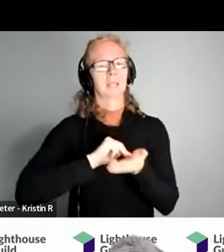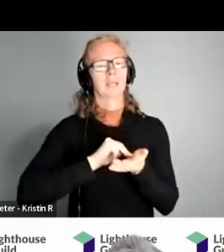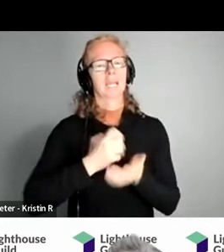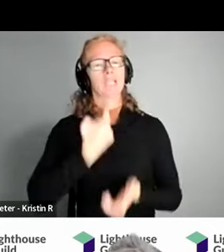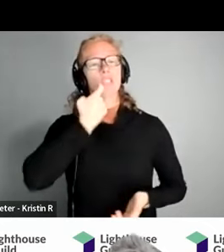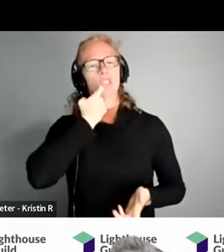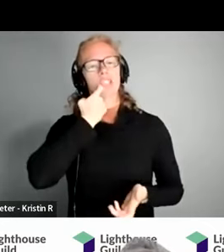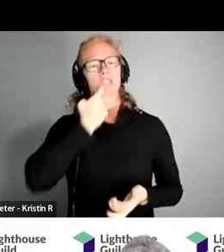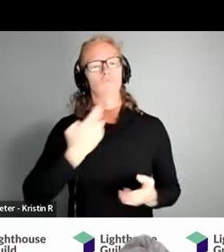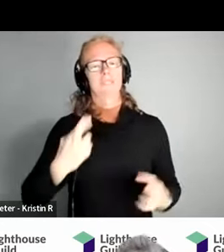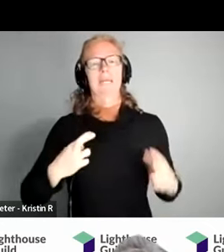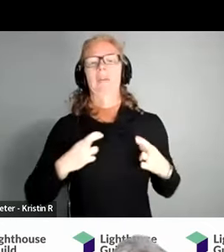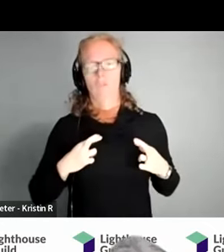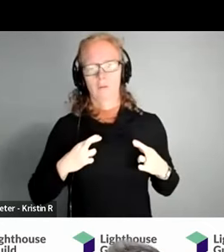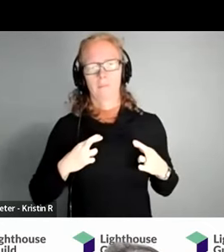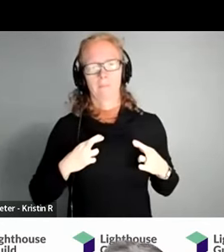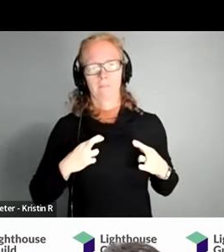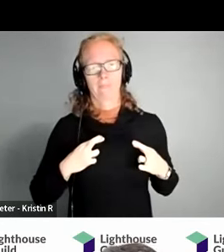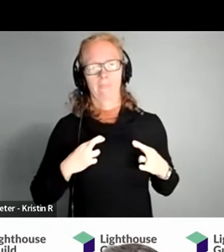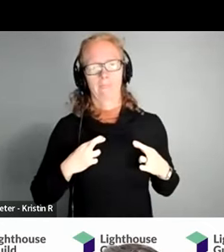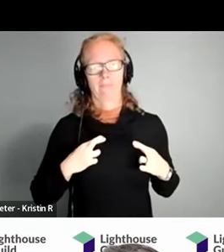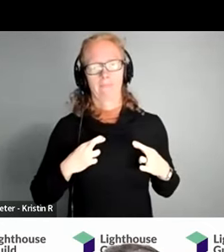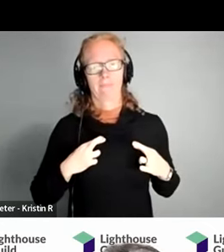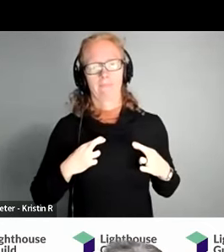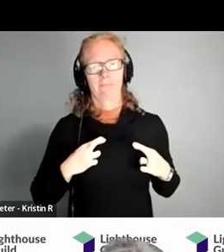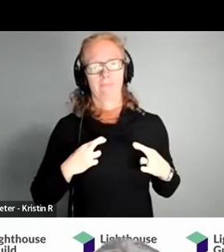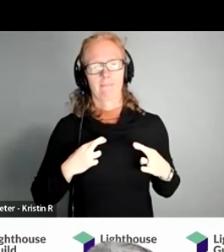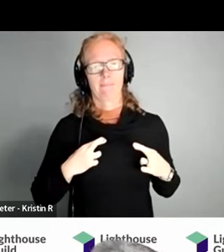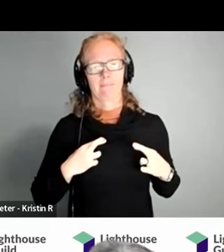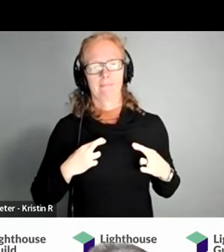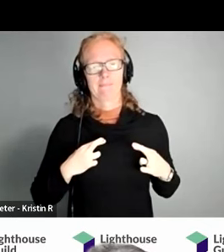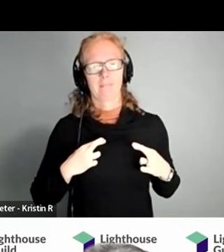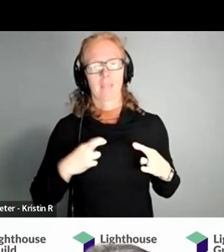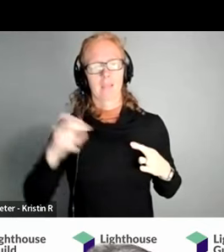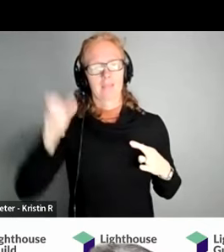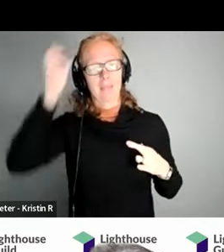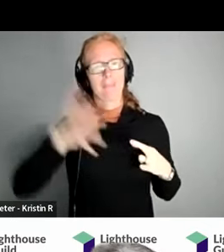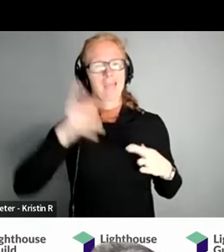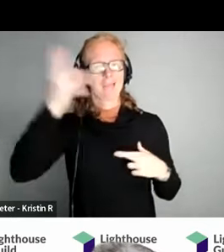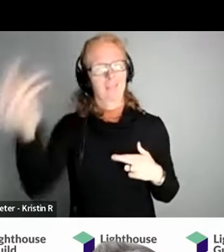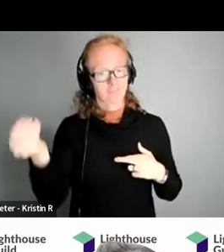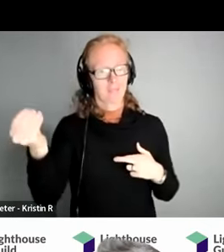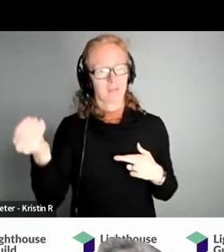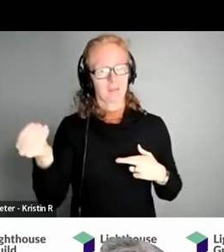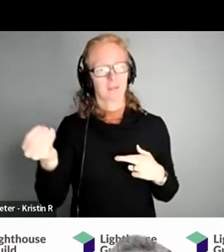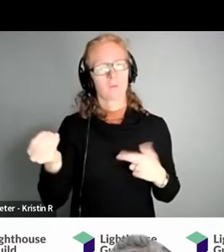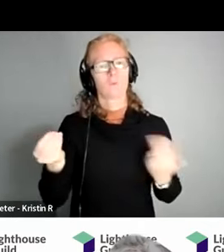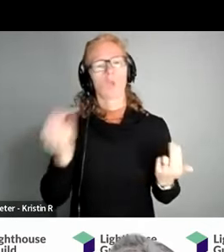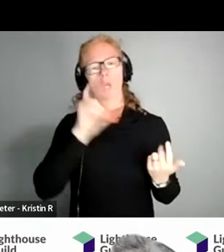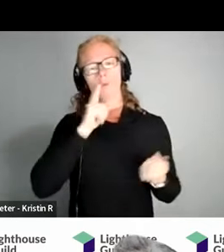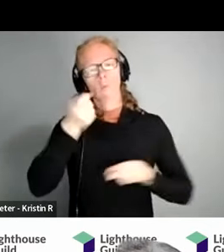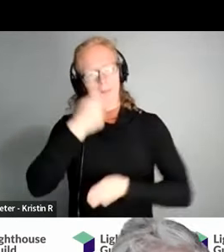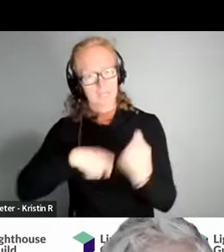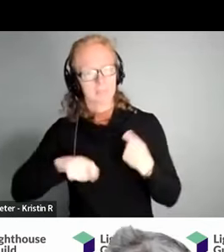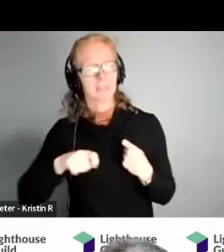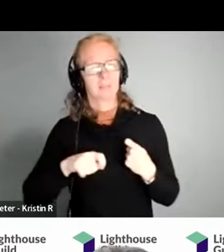just finally retired at an advanced age a robust man but um we are looking for a replacement